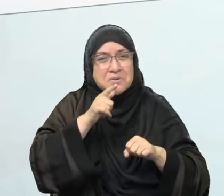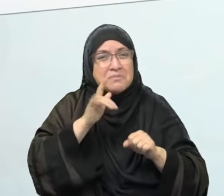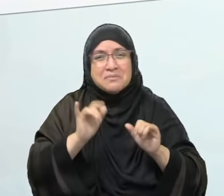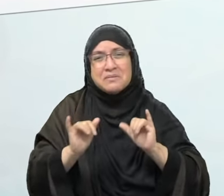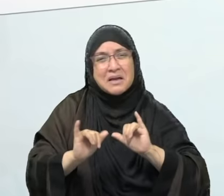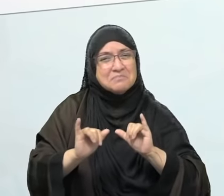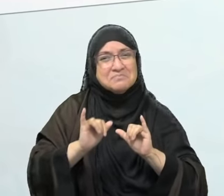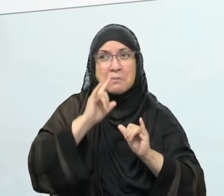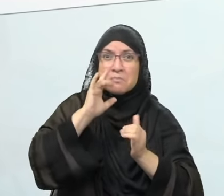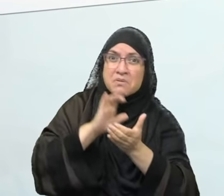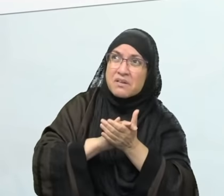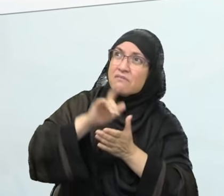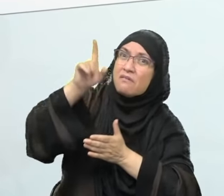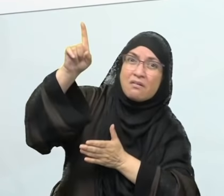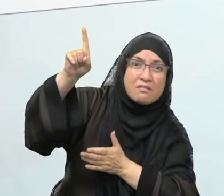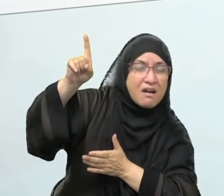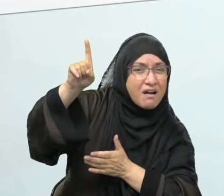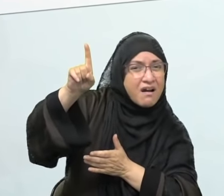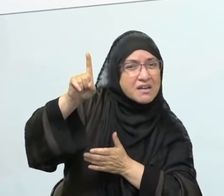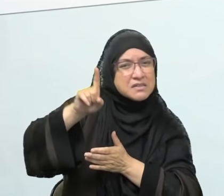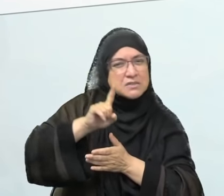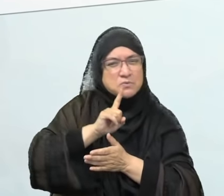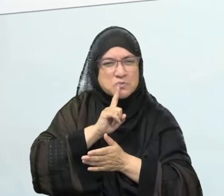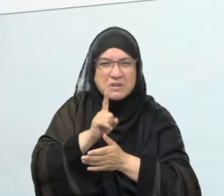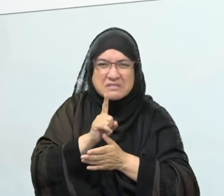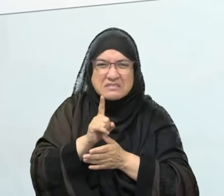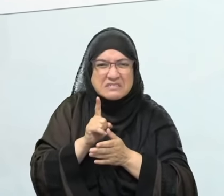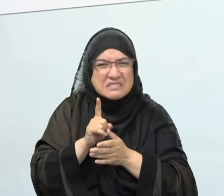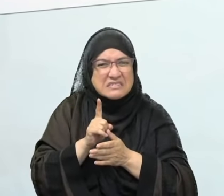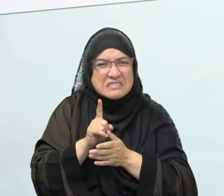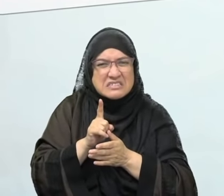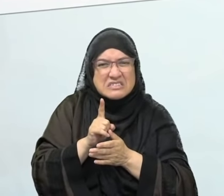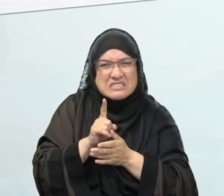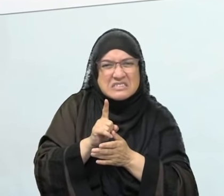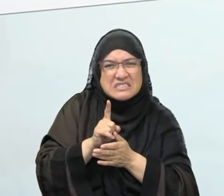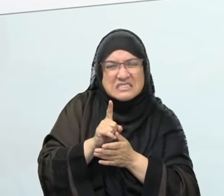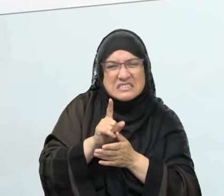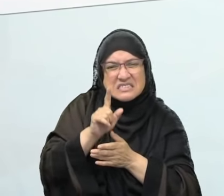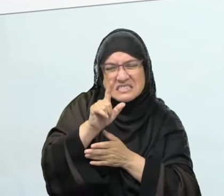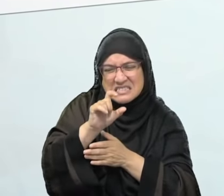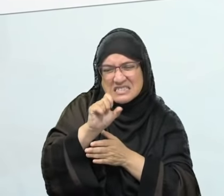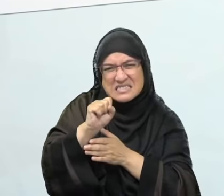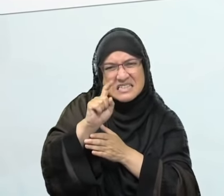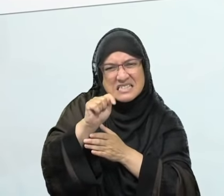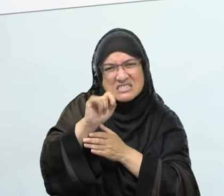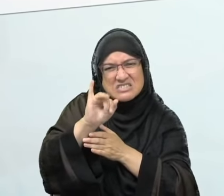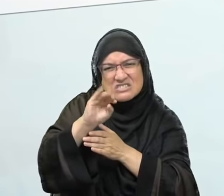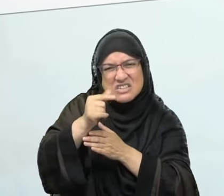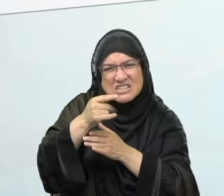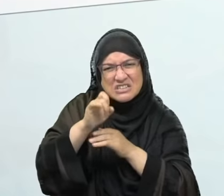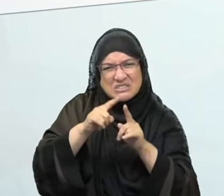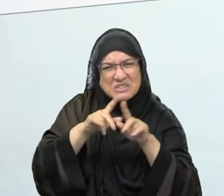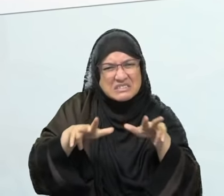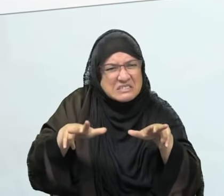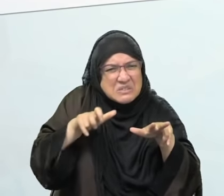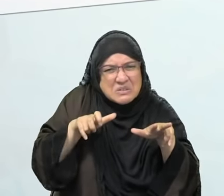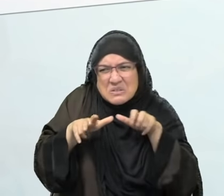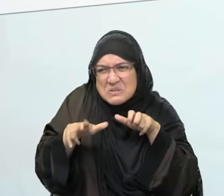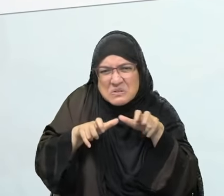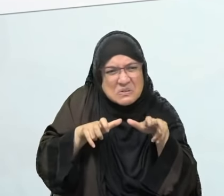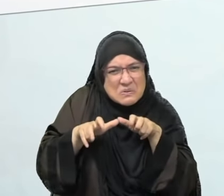stinginess is not a good trait, but at the same time, is it possible that a person could be a mu'min, a believer, but they're struggling